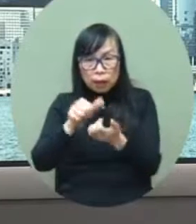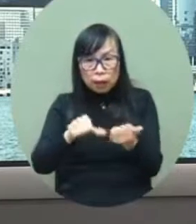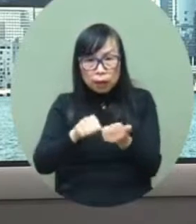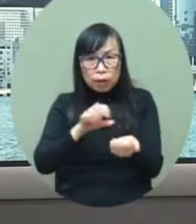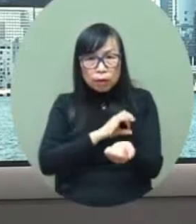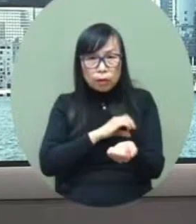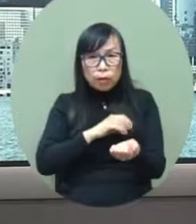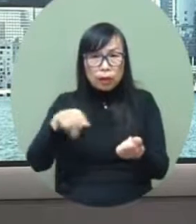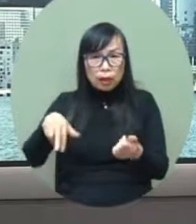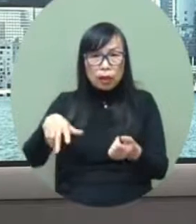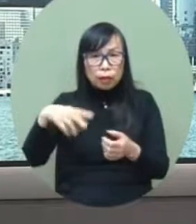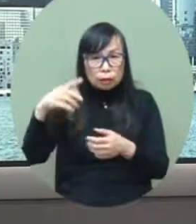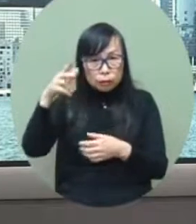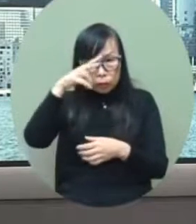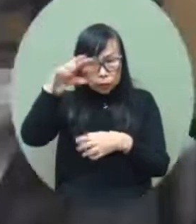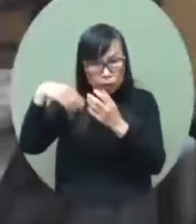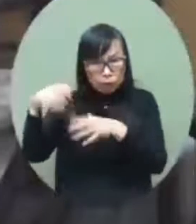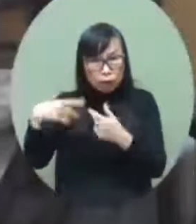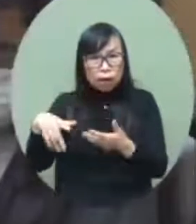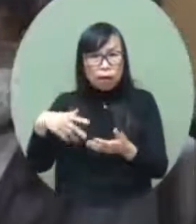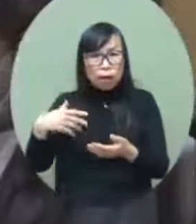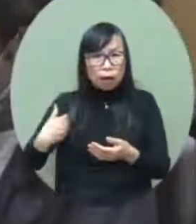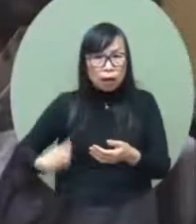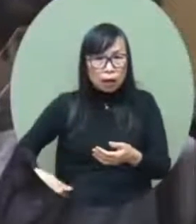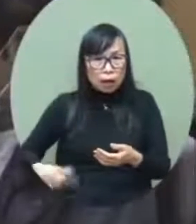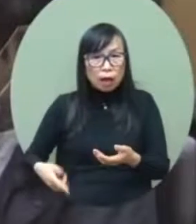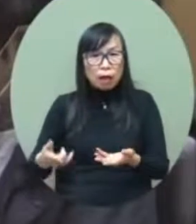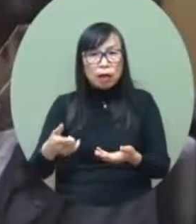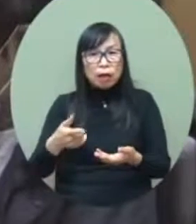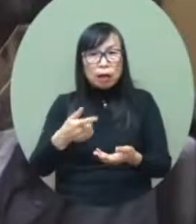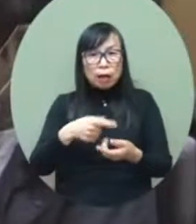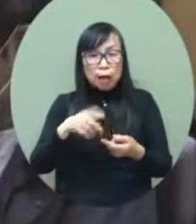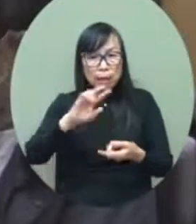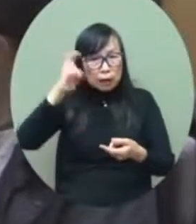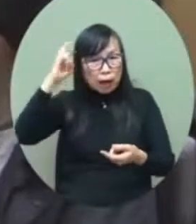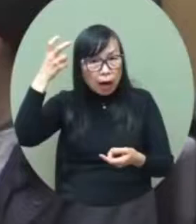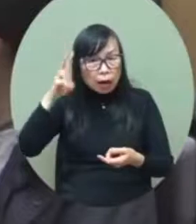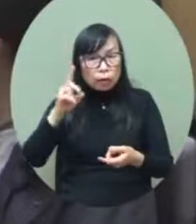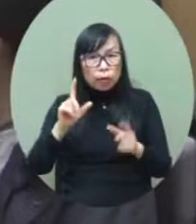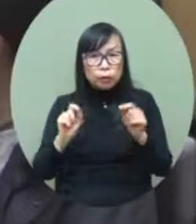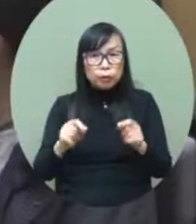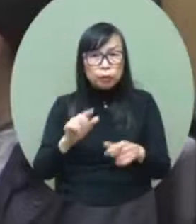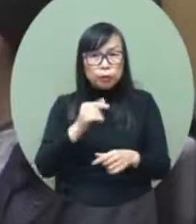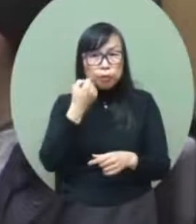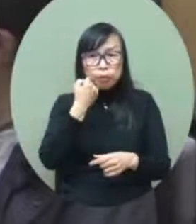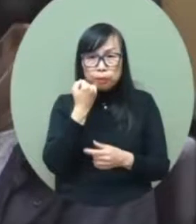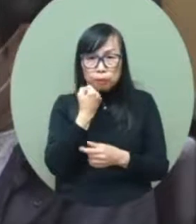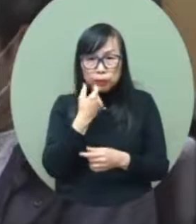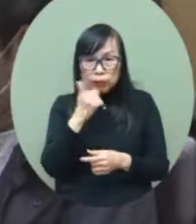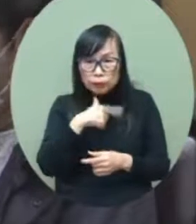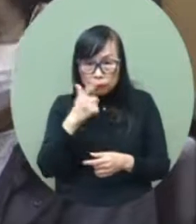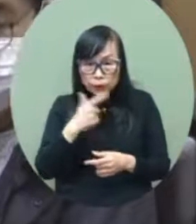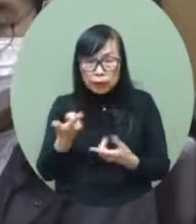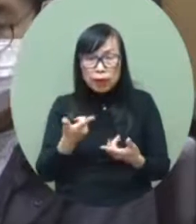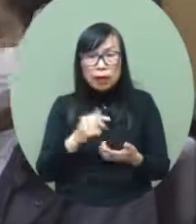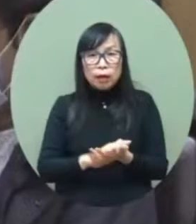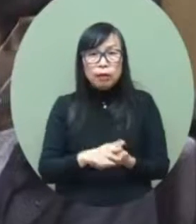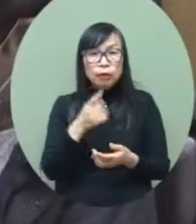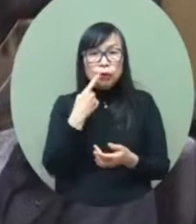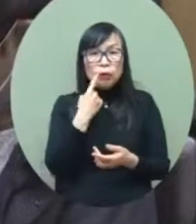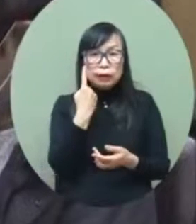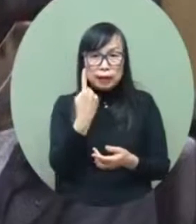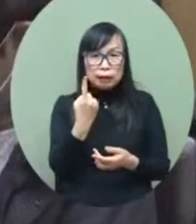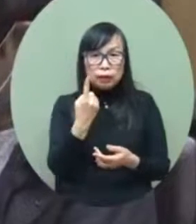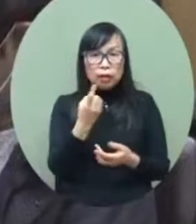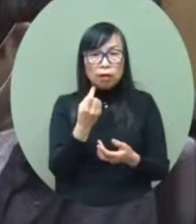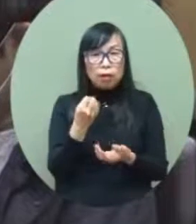inquiry can you tell us why some export members are saying that it would be a waste of resources and we would be if in